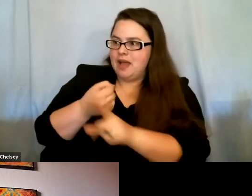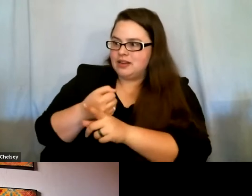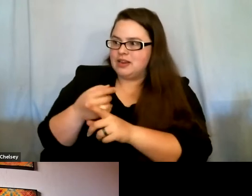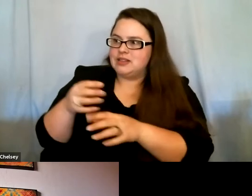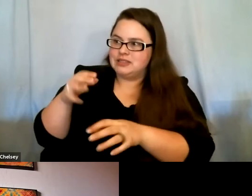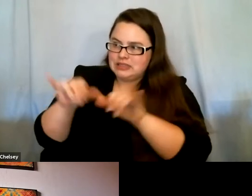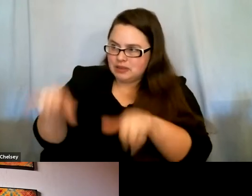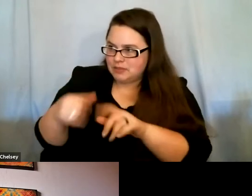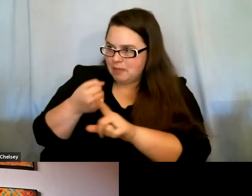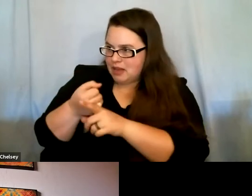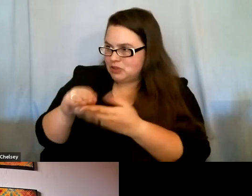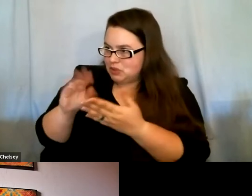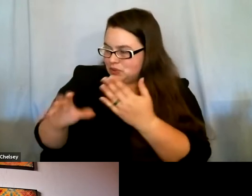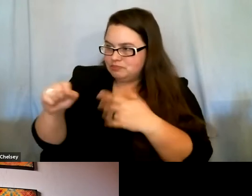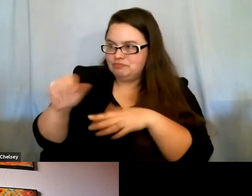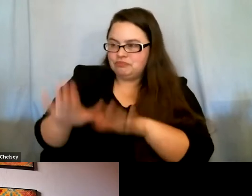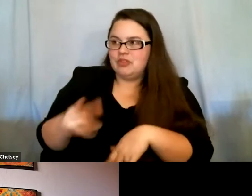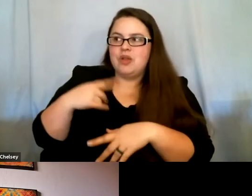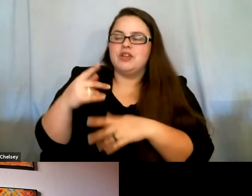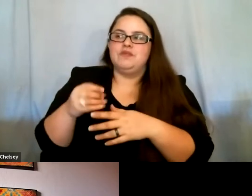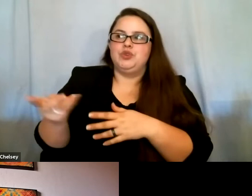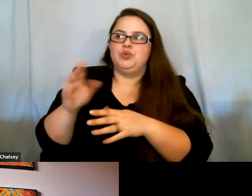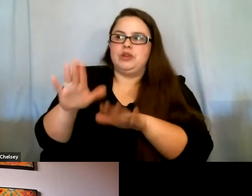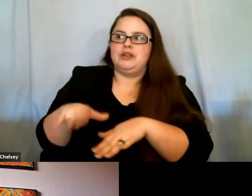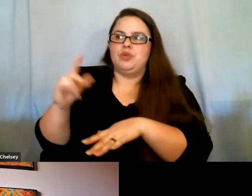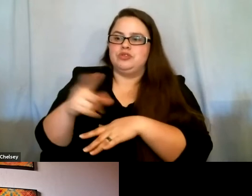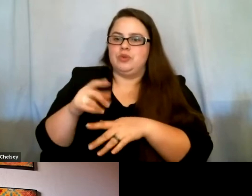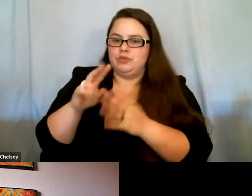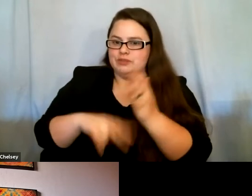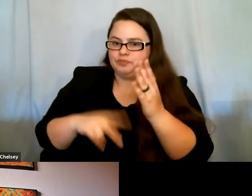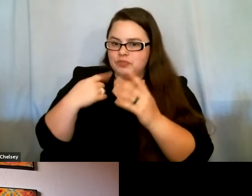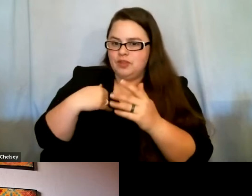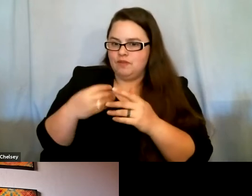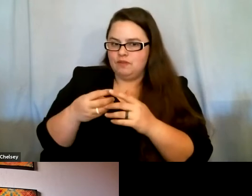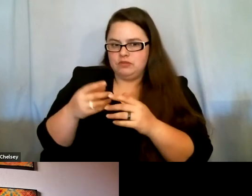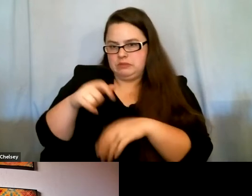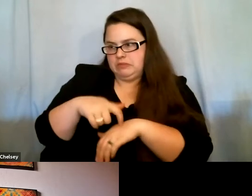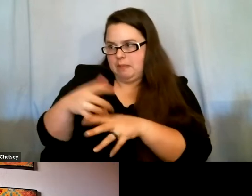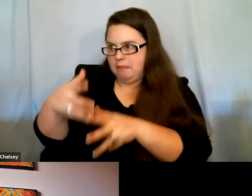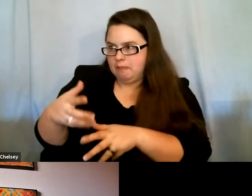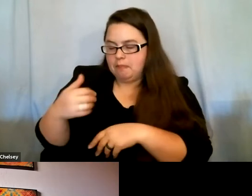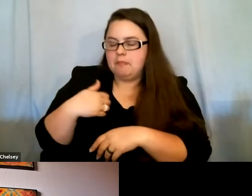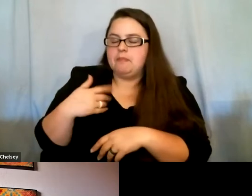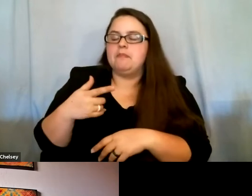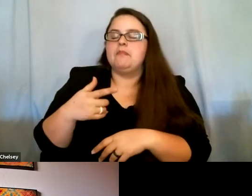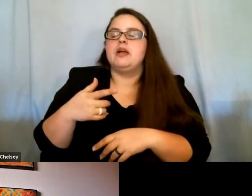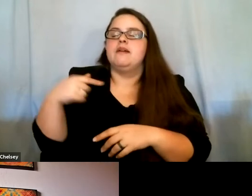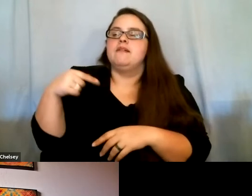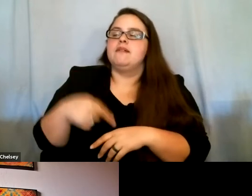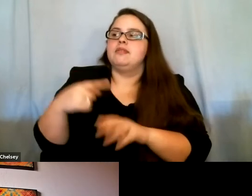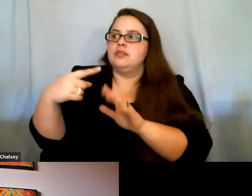So we have a couple great questions I'd like to read to you, since we do have a little bit of time here, Danny. Yeah. And this question